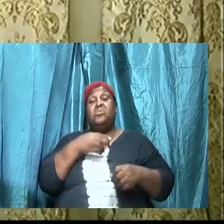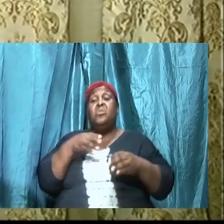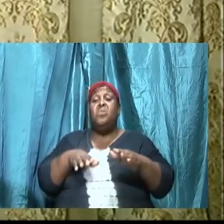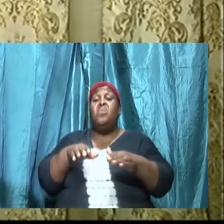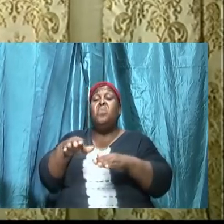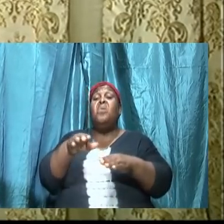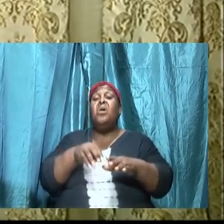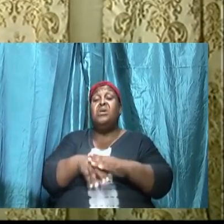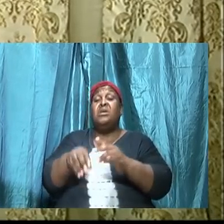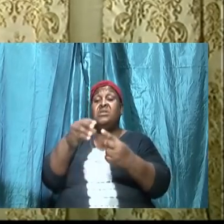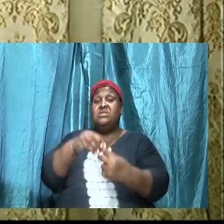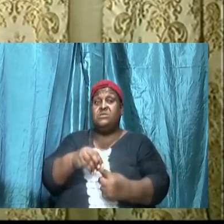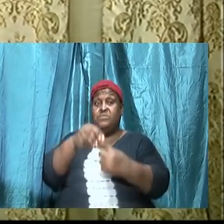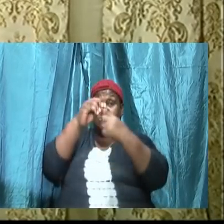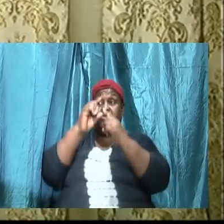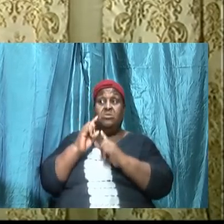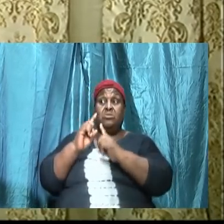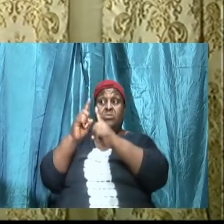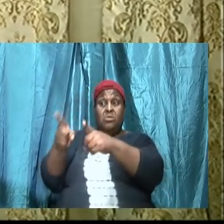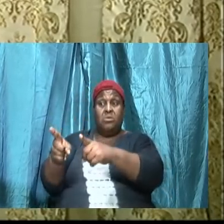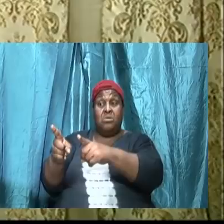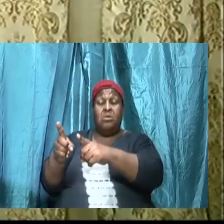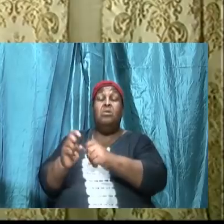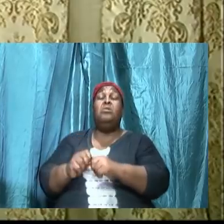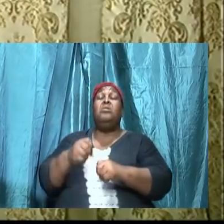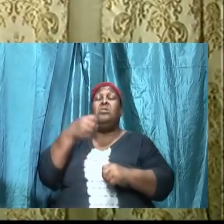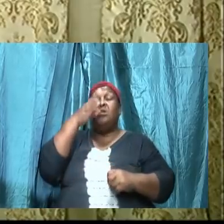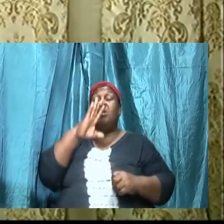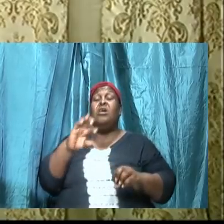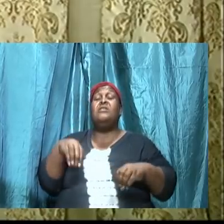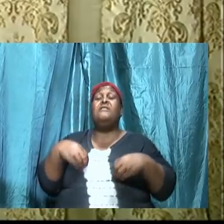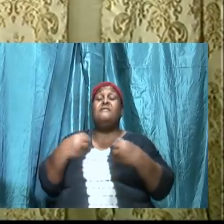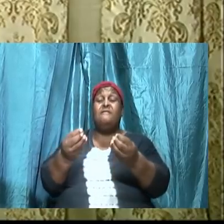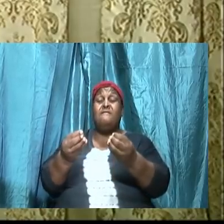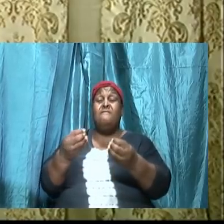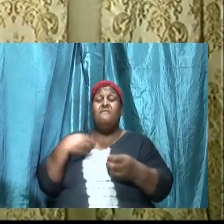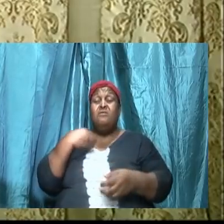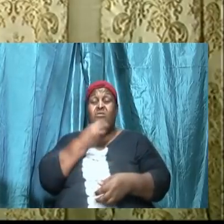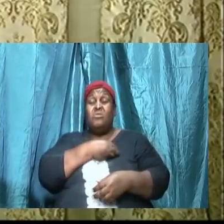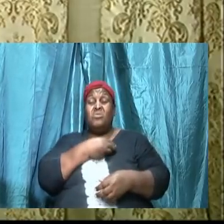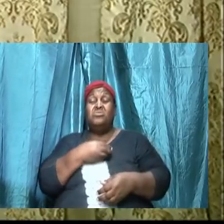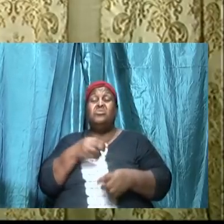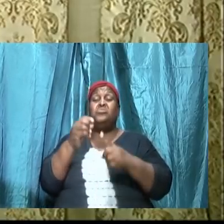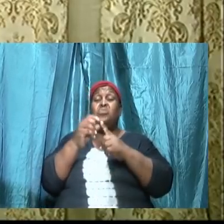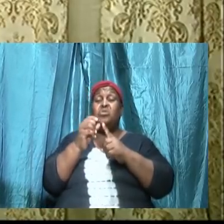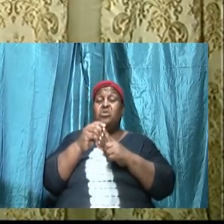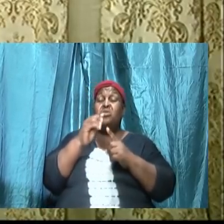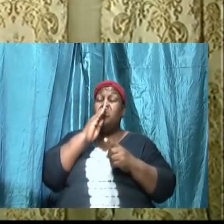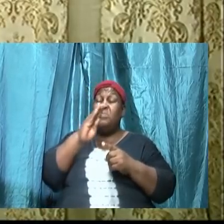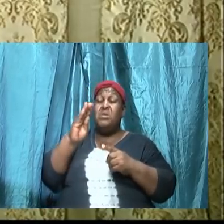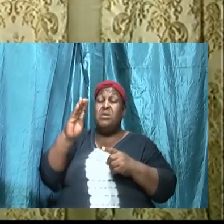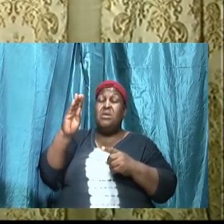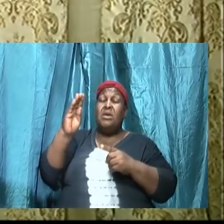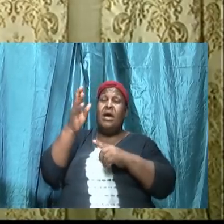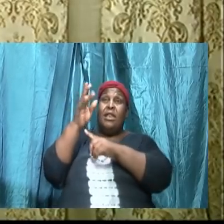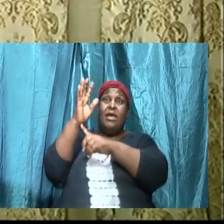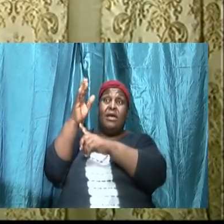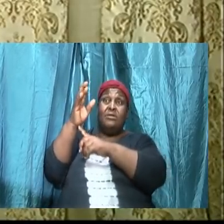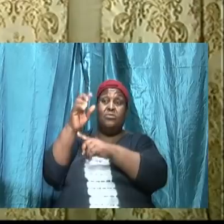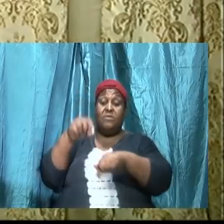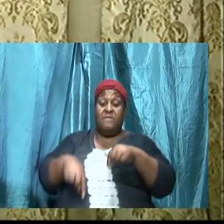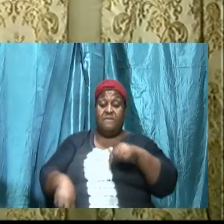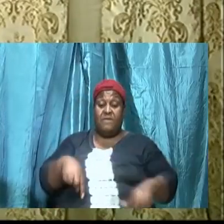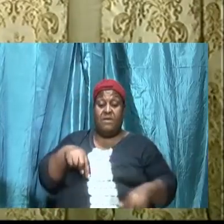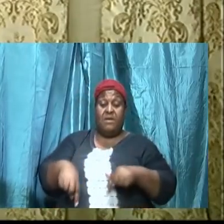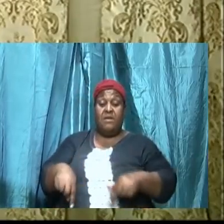God gives us his word to be a lamp to our feet and a light to our path. So as